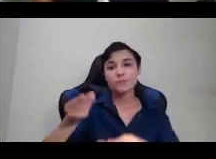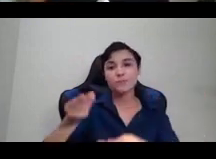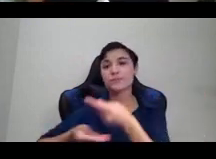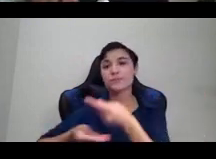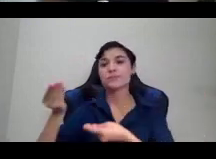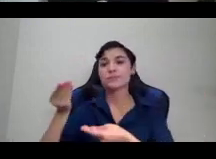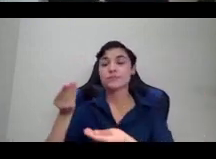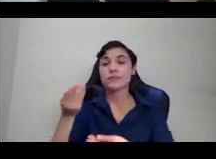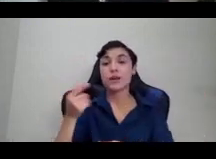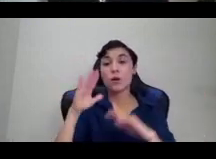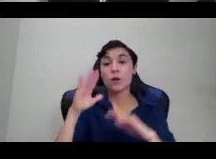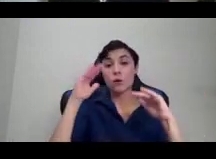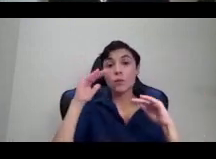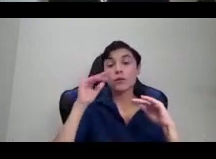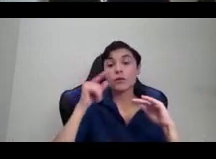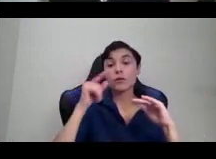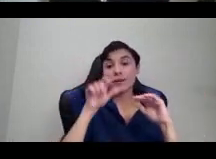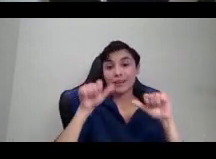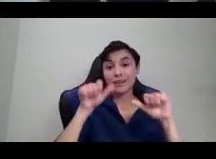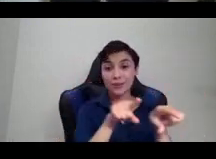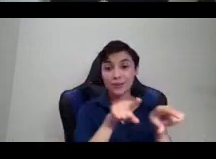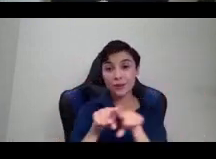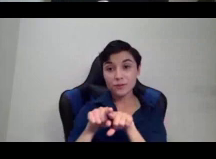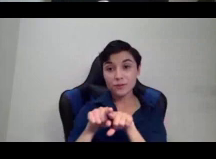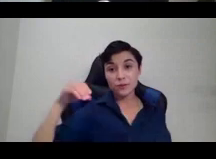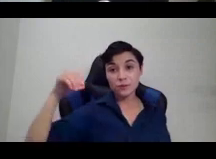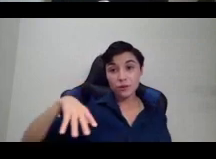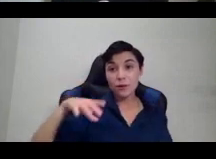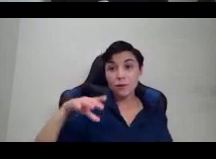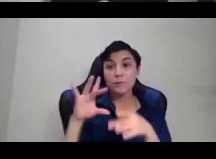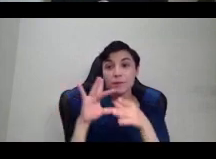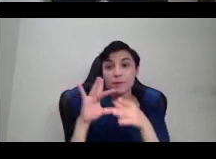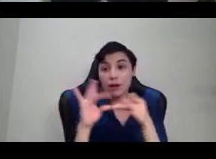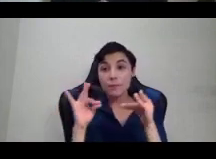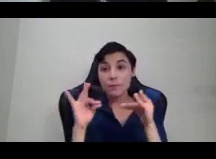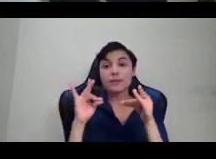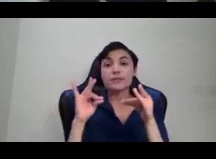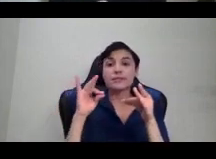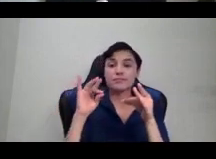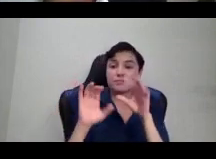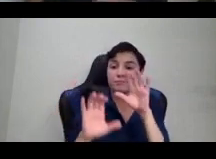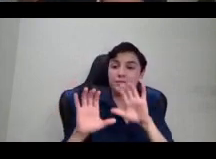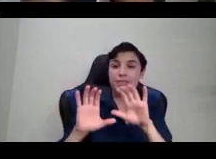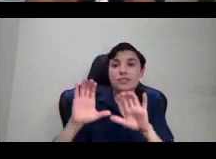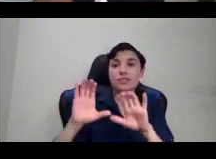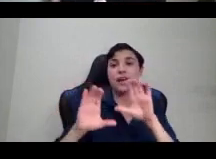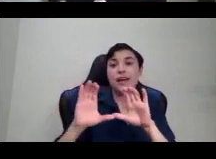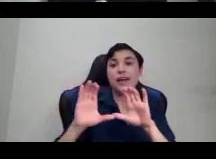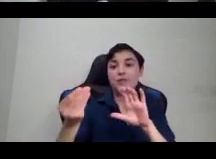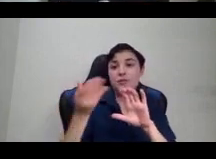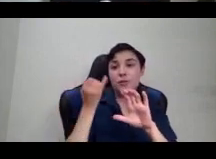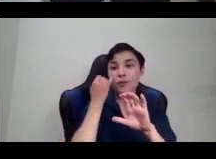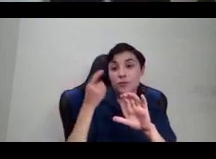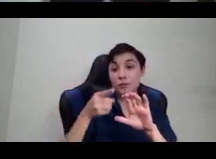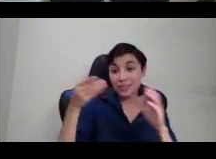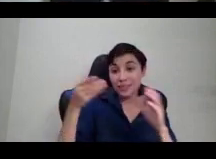you can just shout out in the chat if you're here and with us so that we can get some feeling of sharing back and forth.